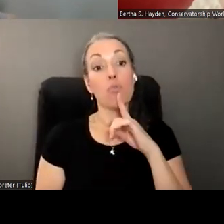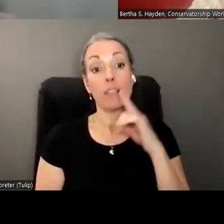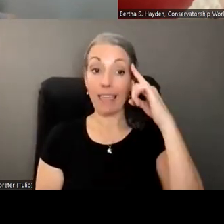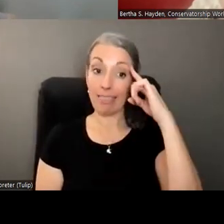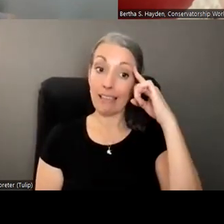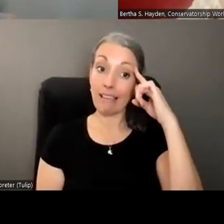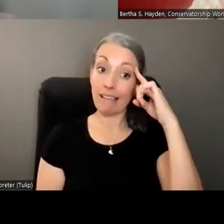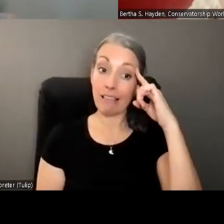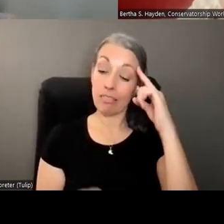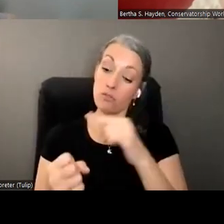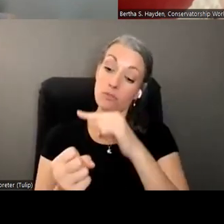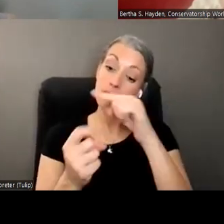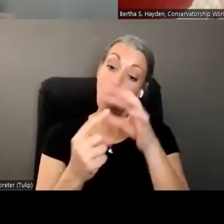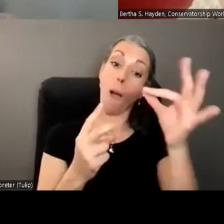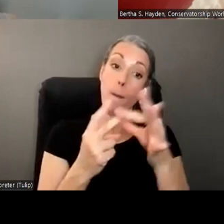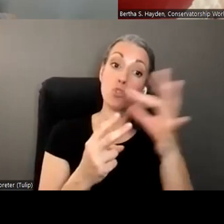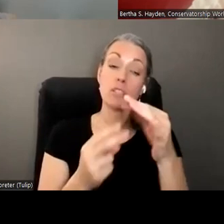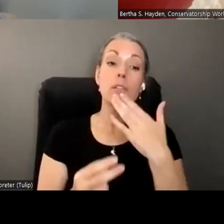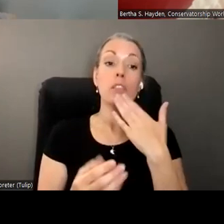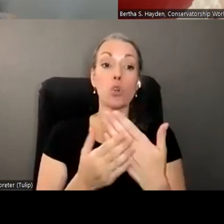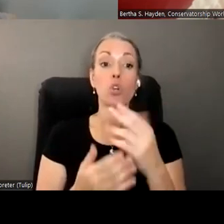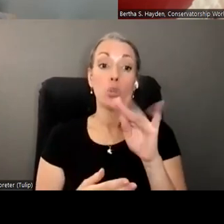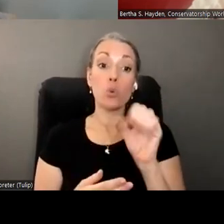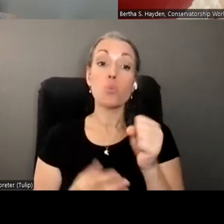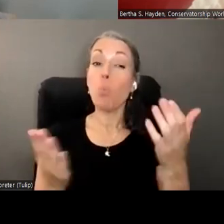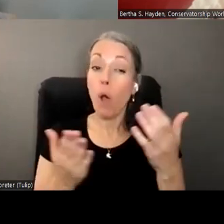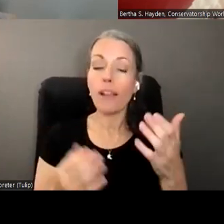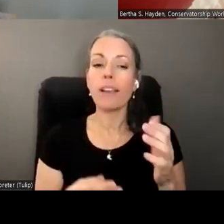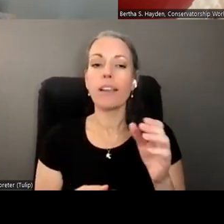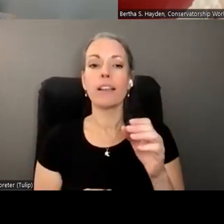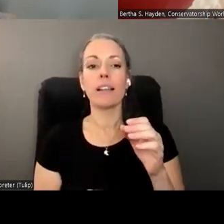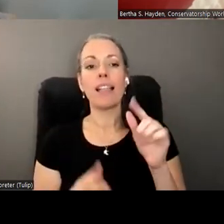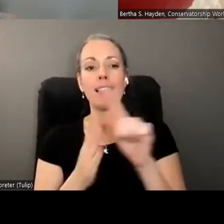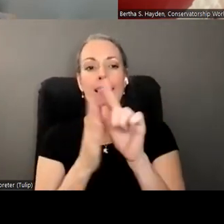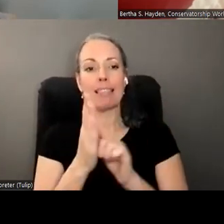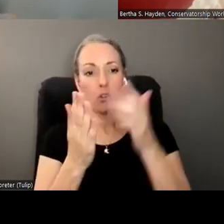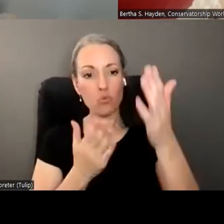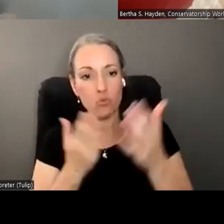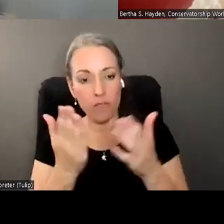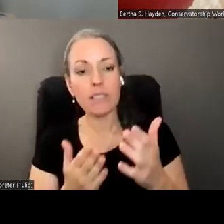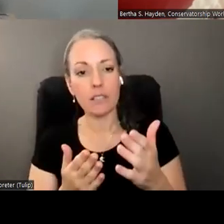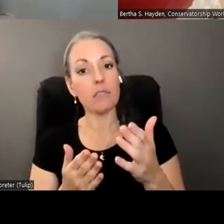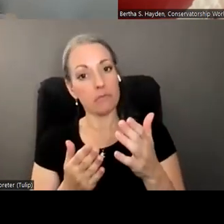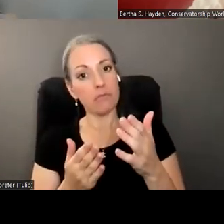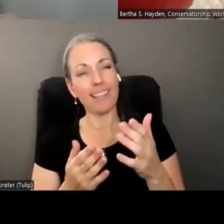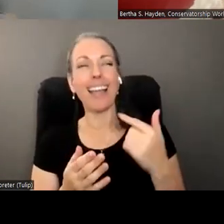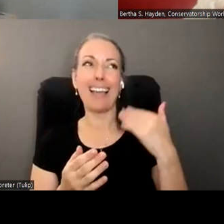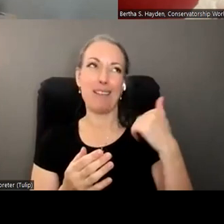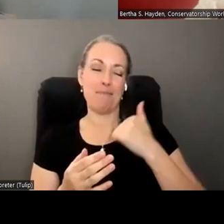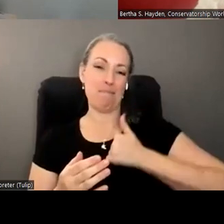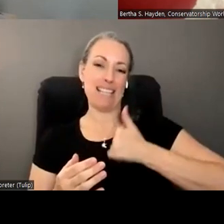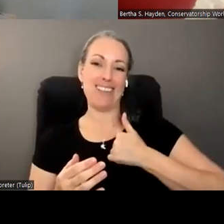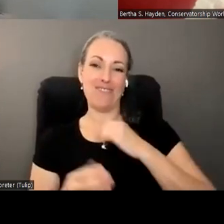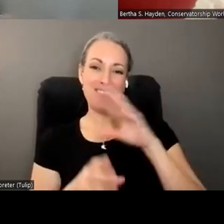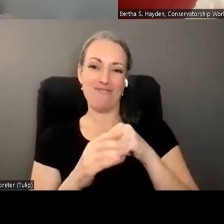are a number of options I mean I think the good news is like Vivian said I think legal services would are very I come from a background of legal services